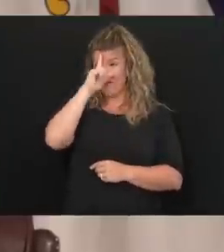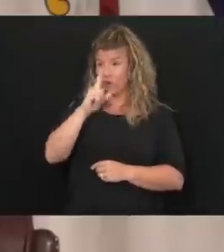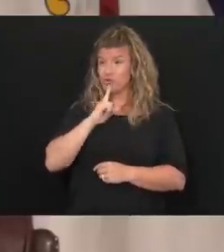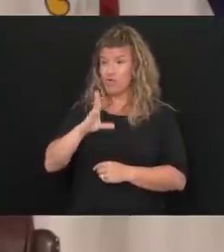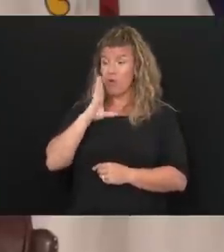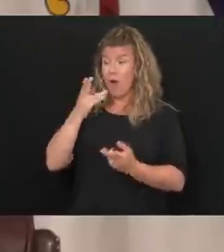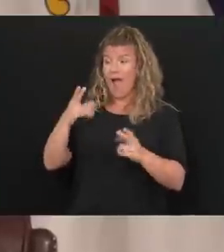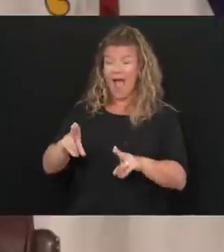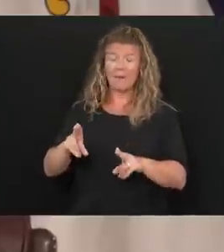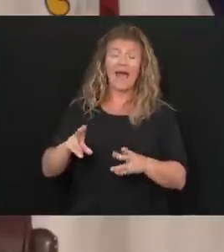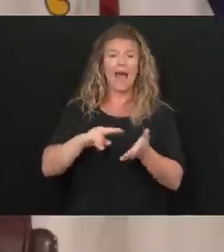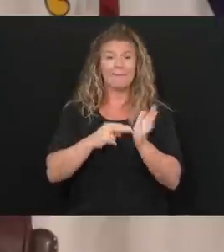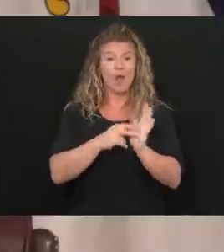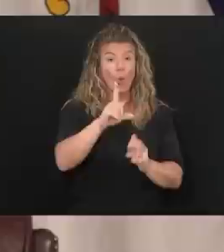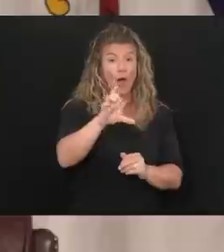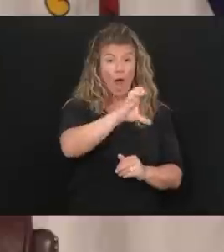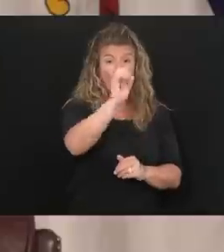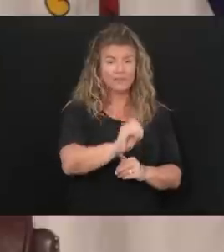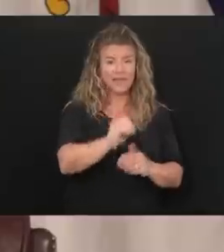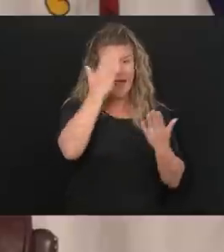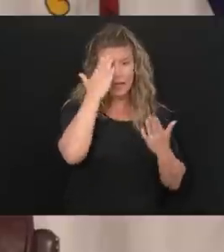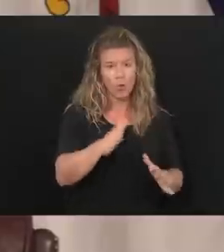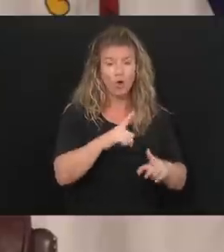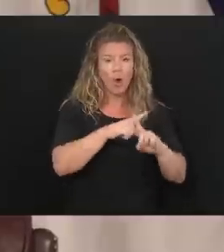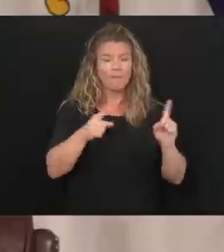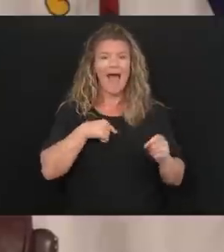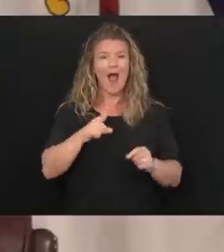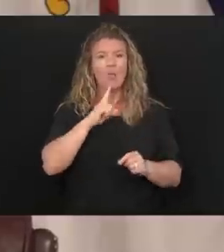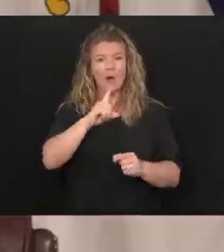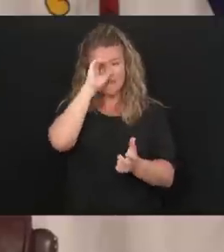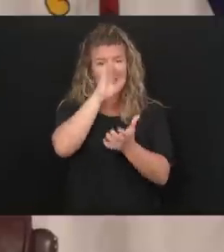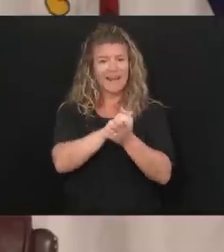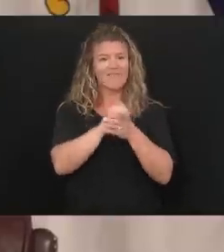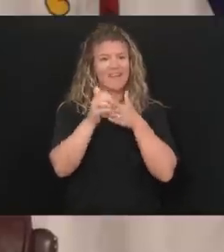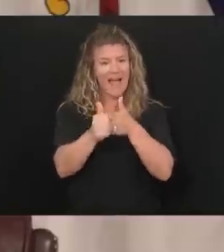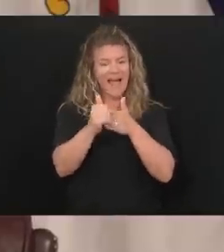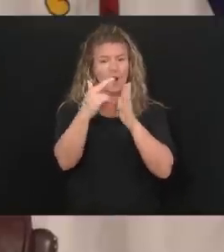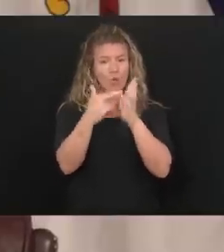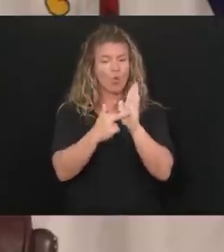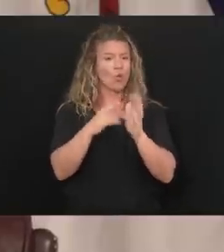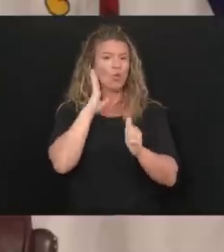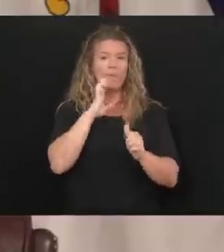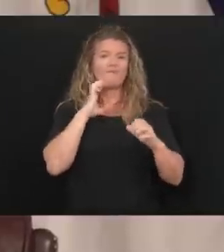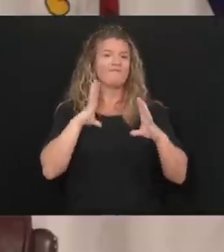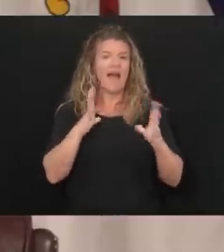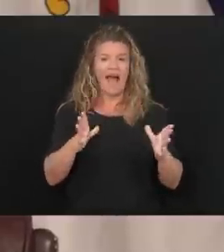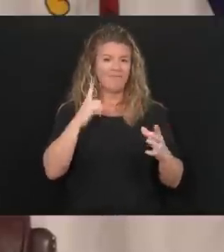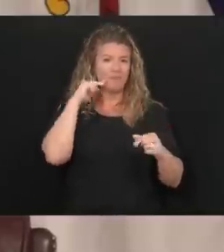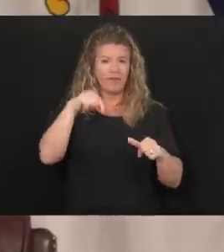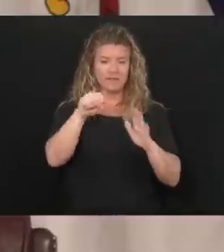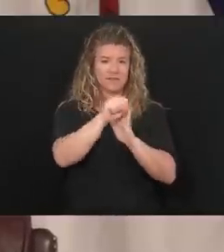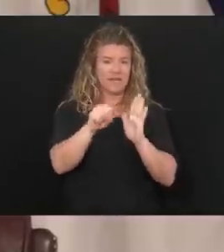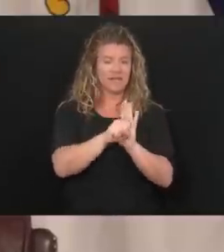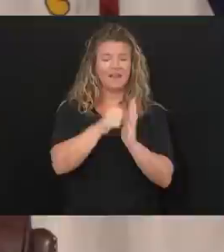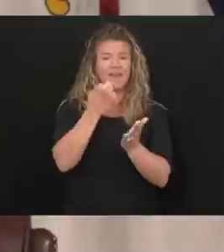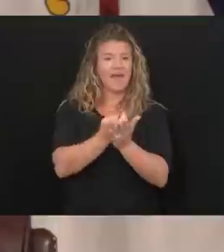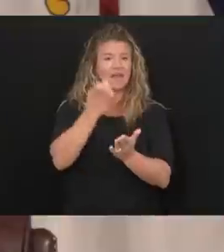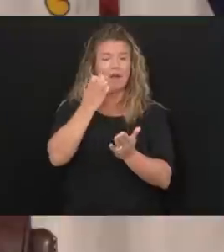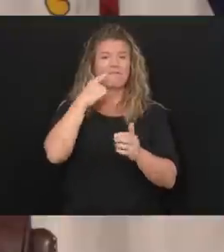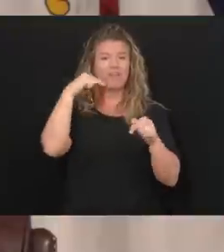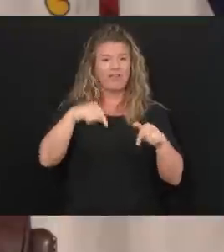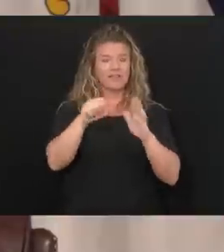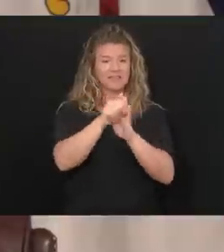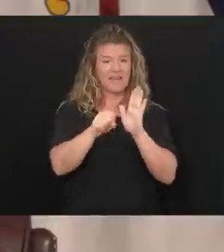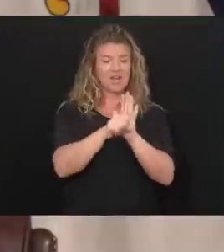that in stone. I really believe the guidelines are such that we're going to be fine as a state and the economics of the